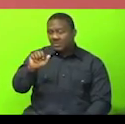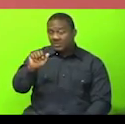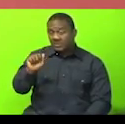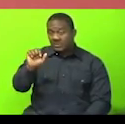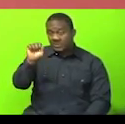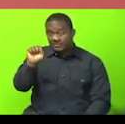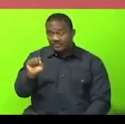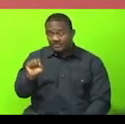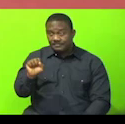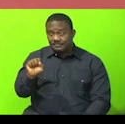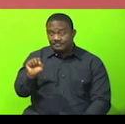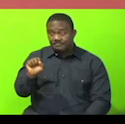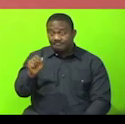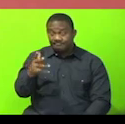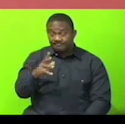Is that okay?